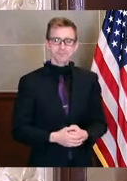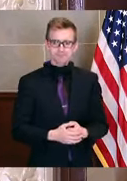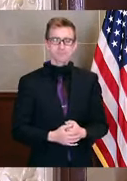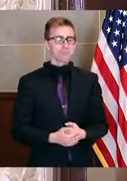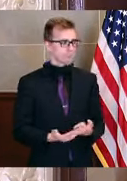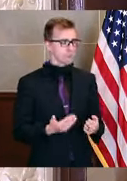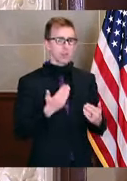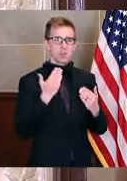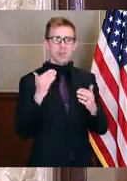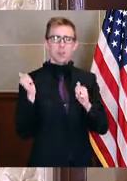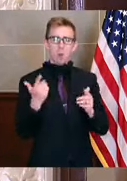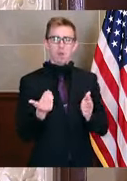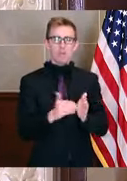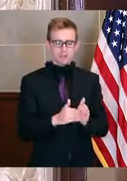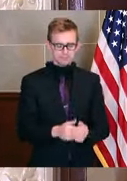All right, thanks everybody again. Thank you.